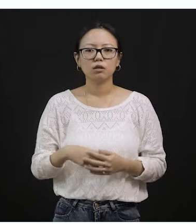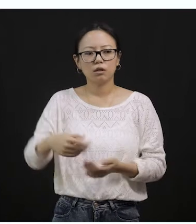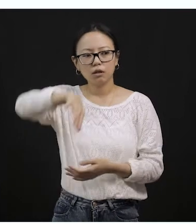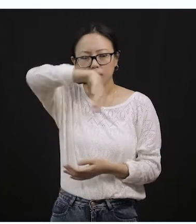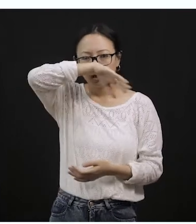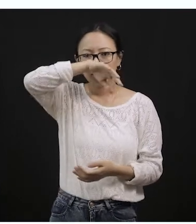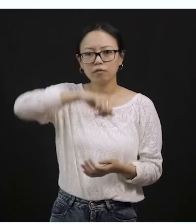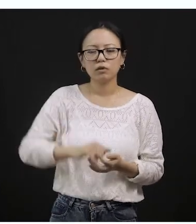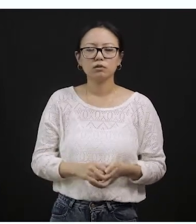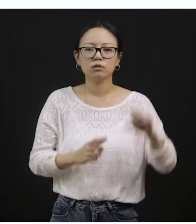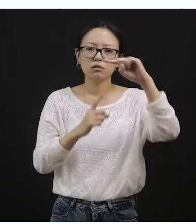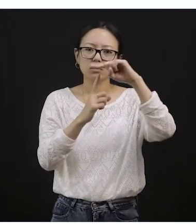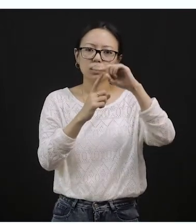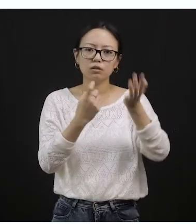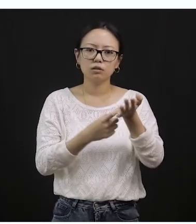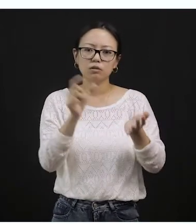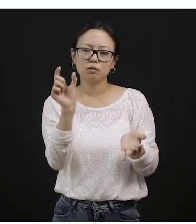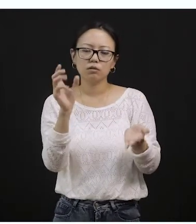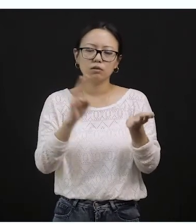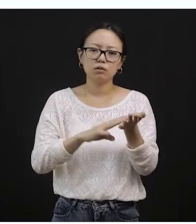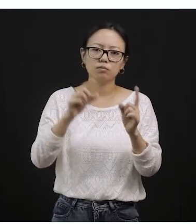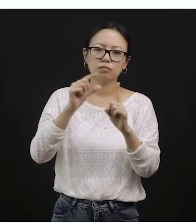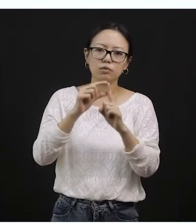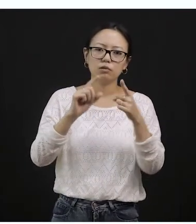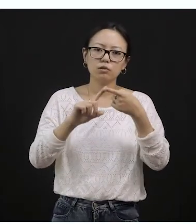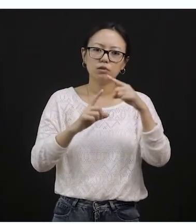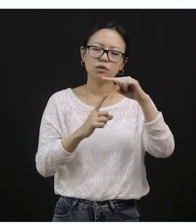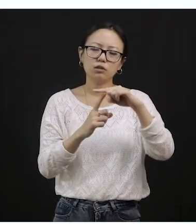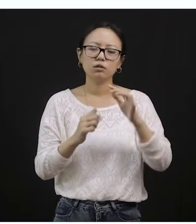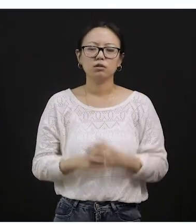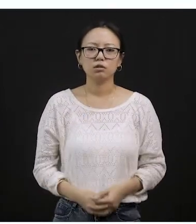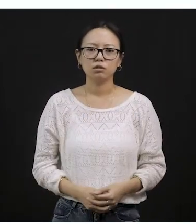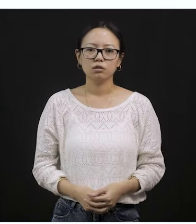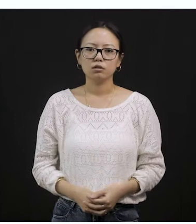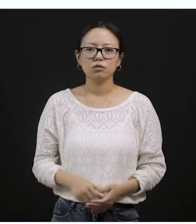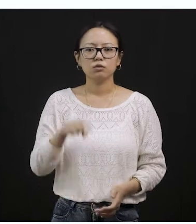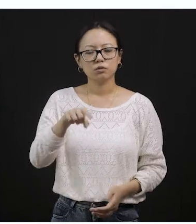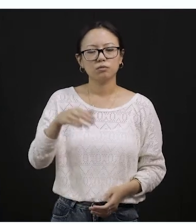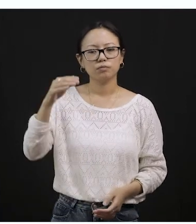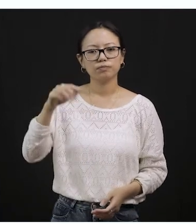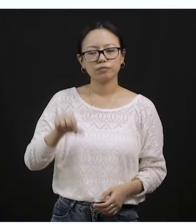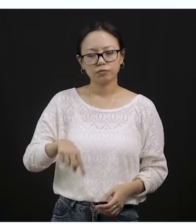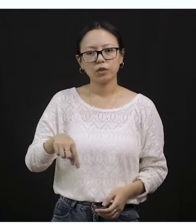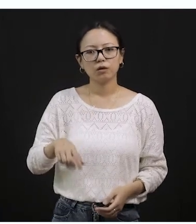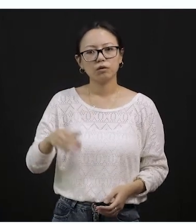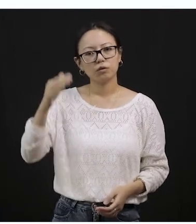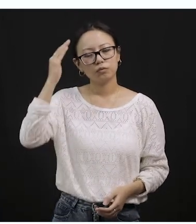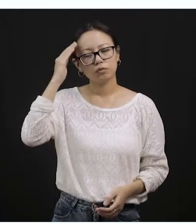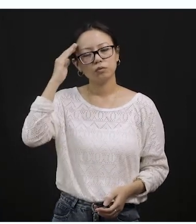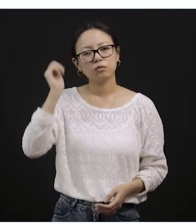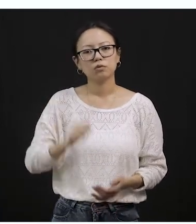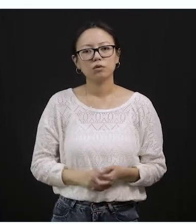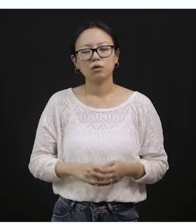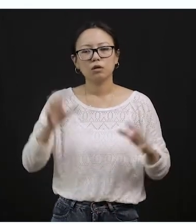trumpet. Clear? So this was all about animal sounds. After that we learned about